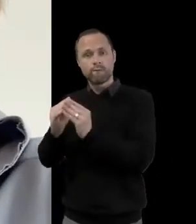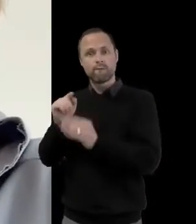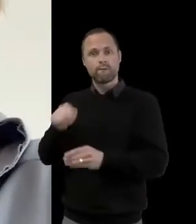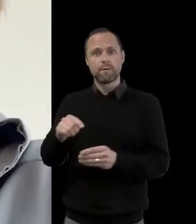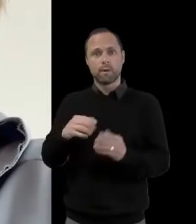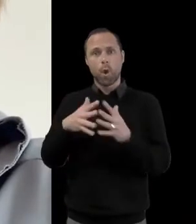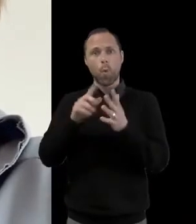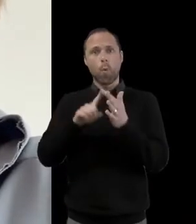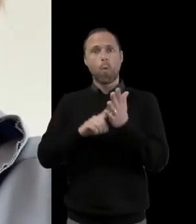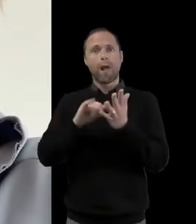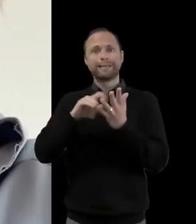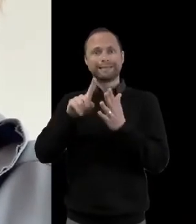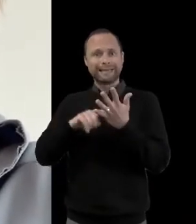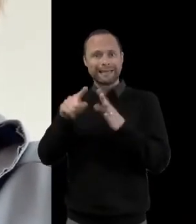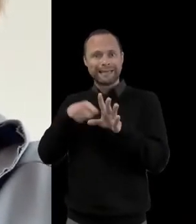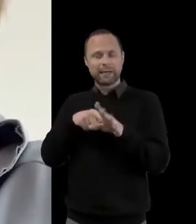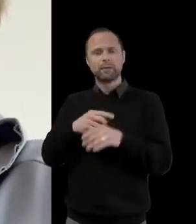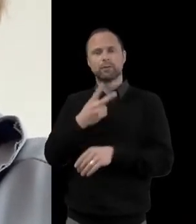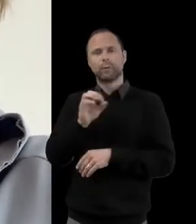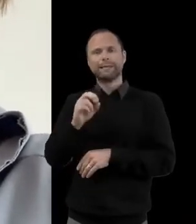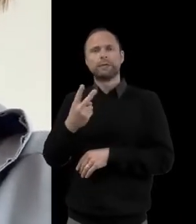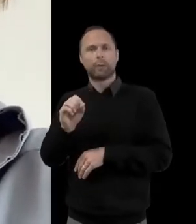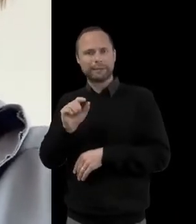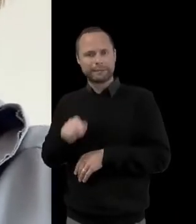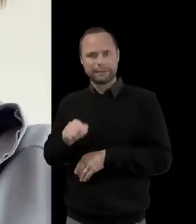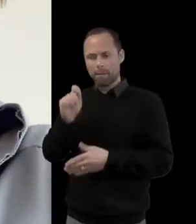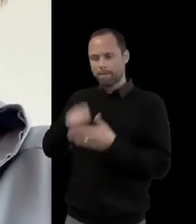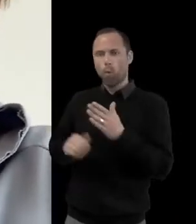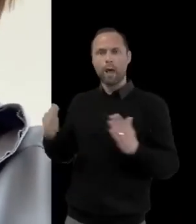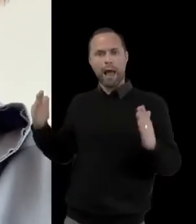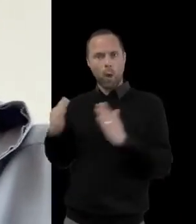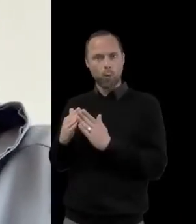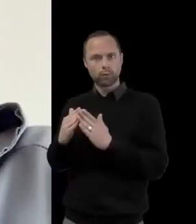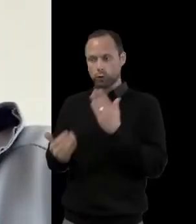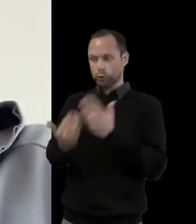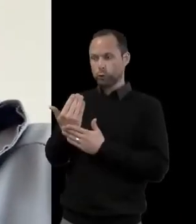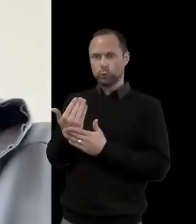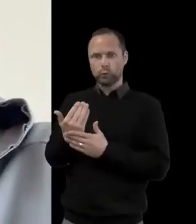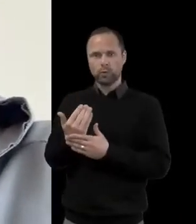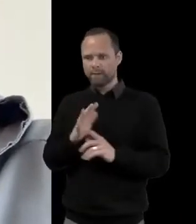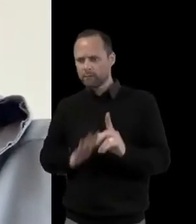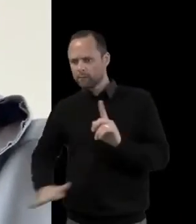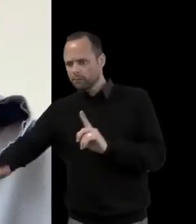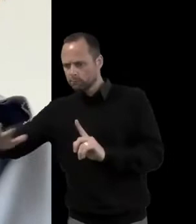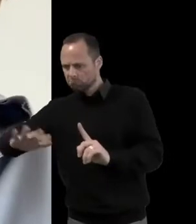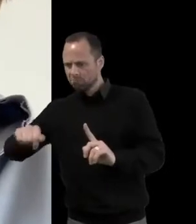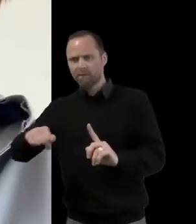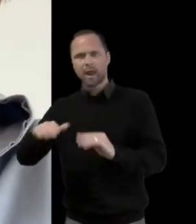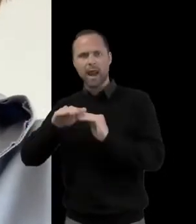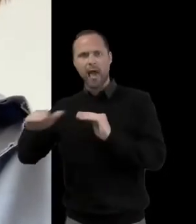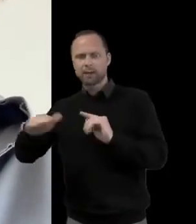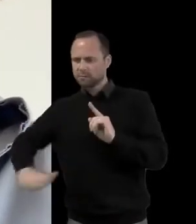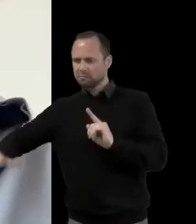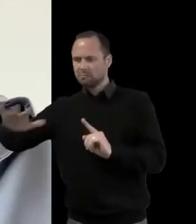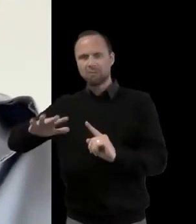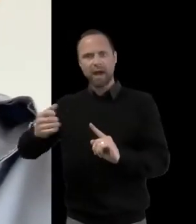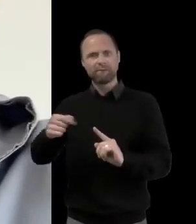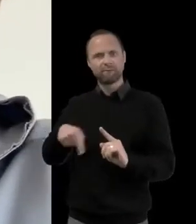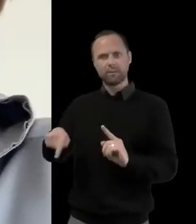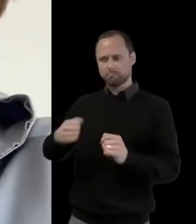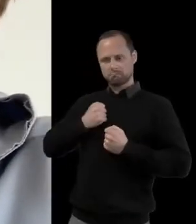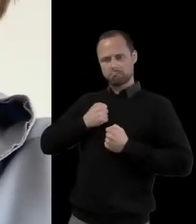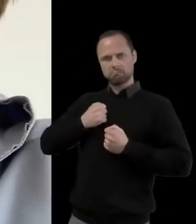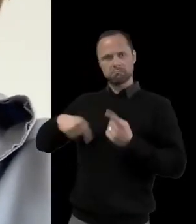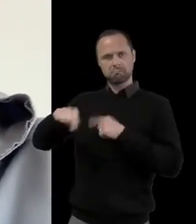And when we purchased the house, we found out that we had an extra piece of land attached to our purchase. What was